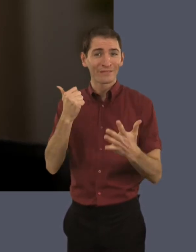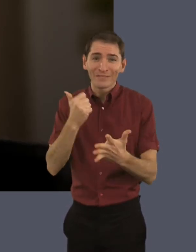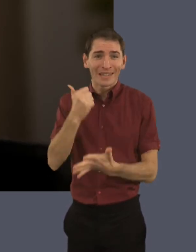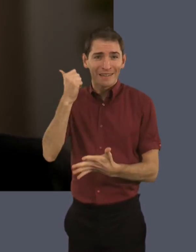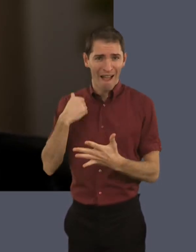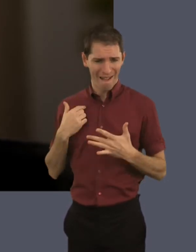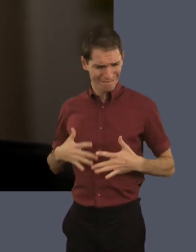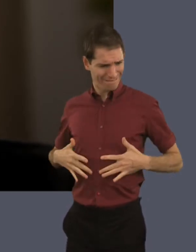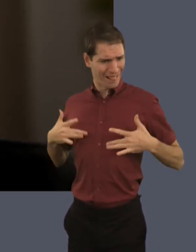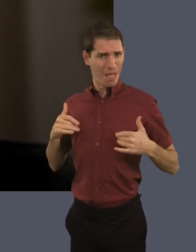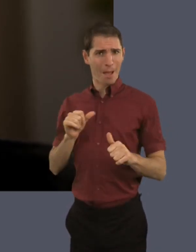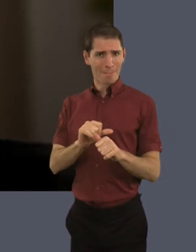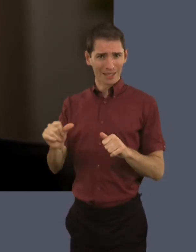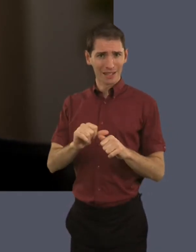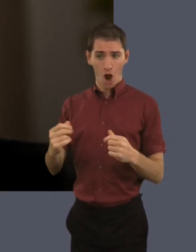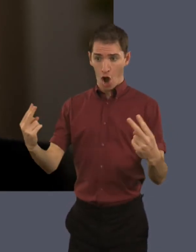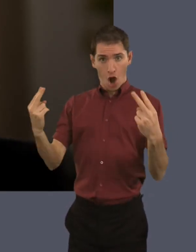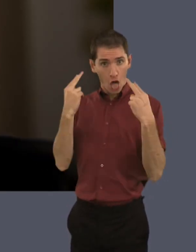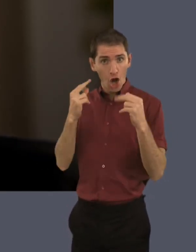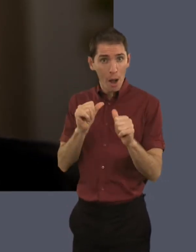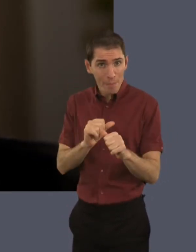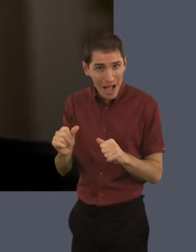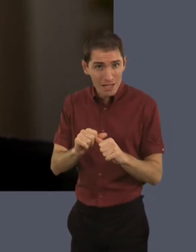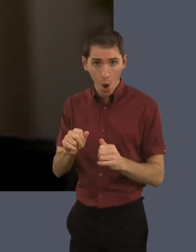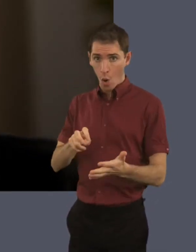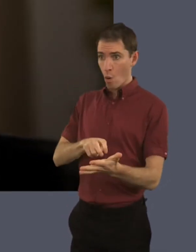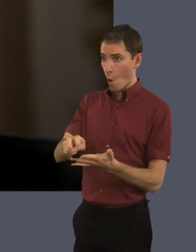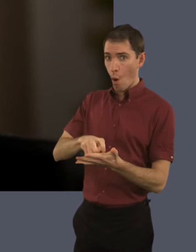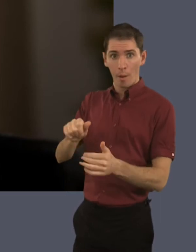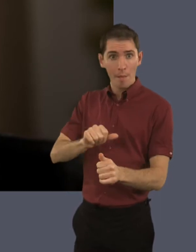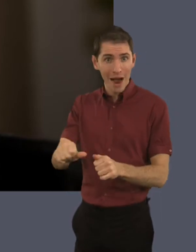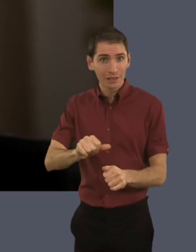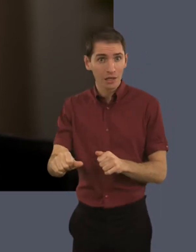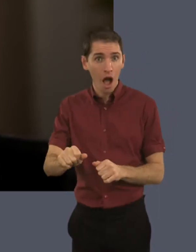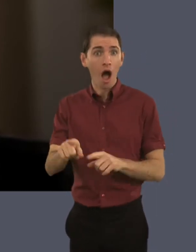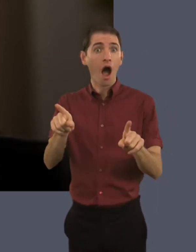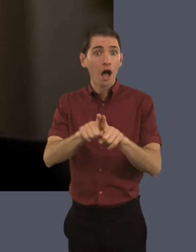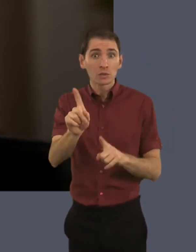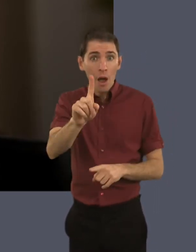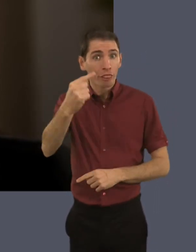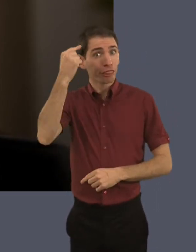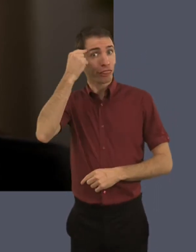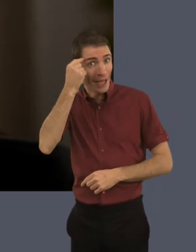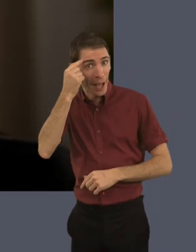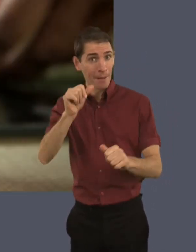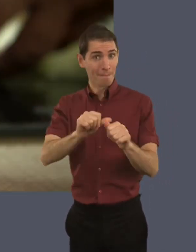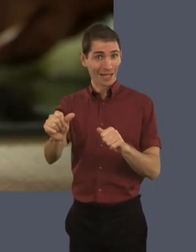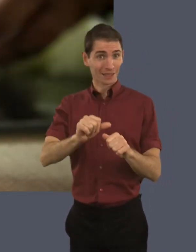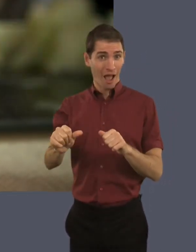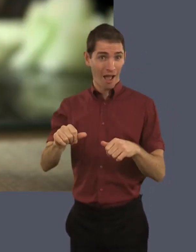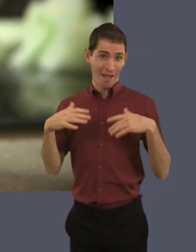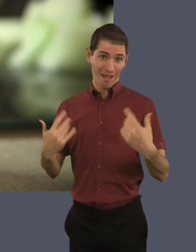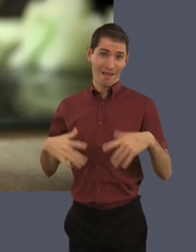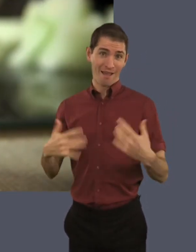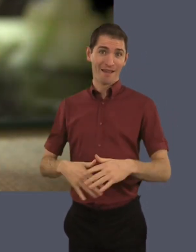stones. Hooray, was absolutely great. You feel better. You look